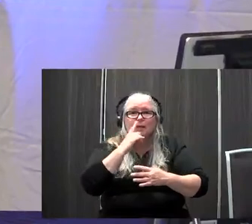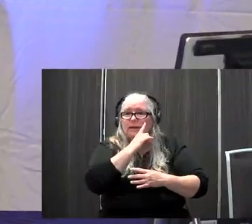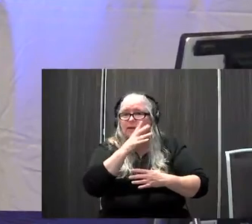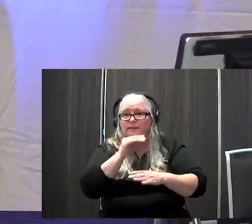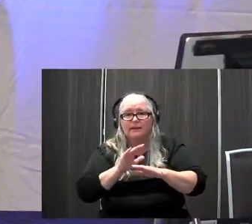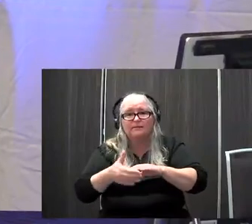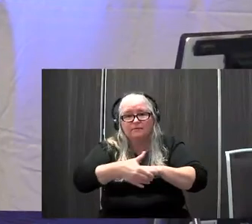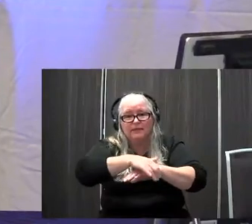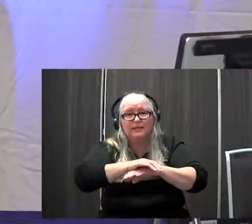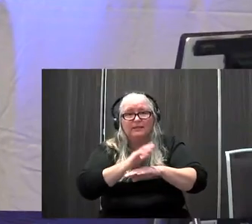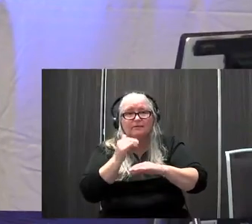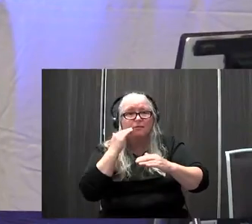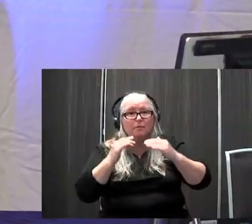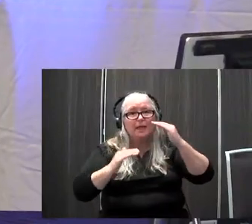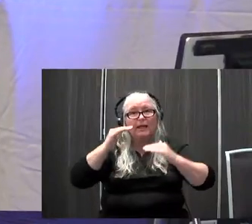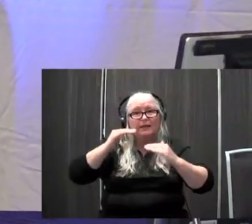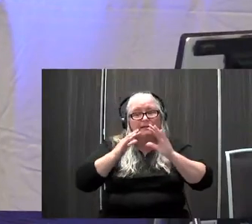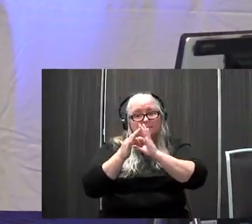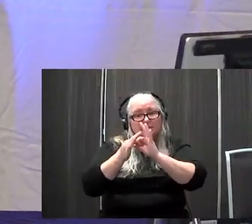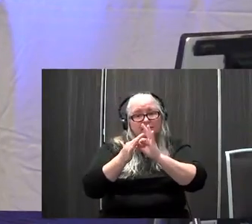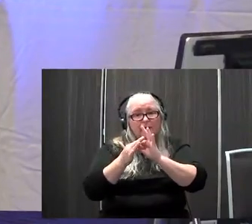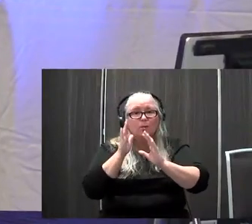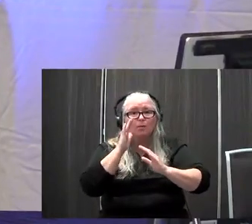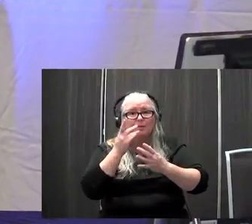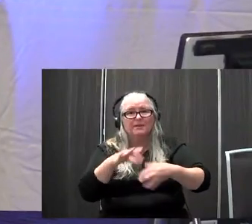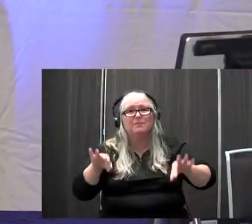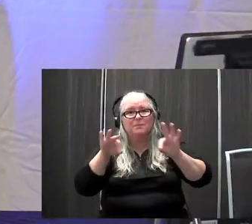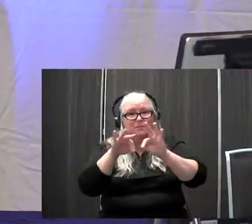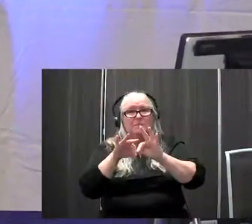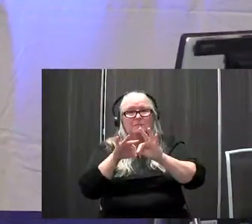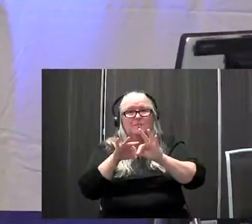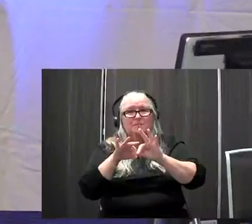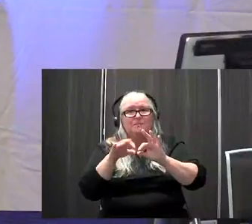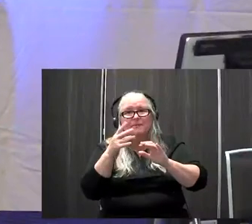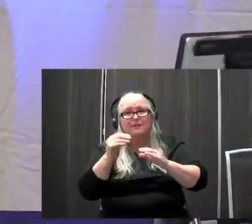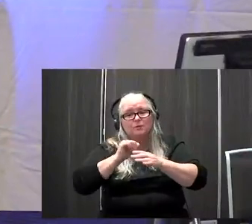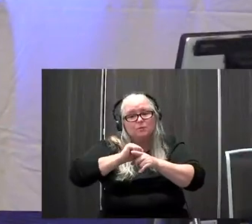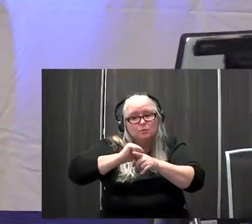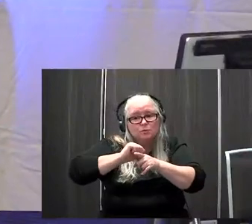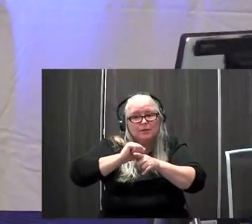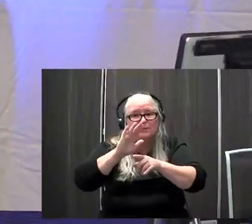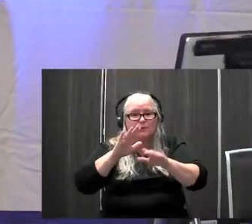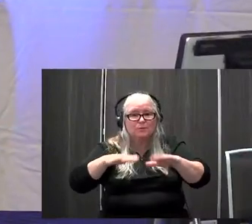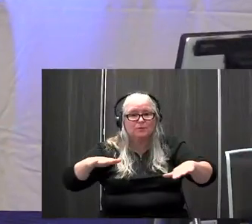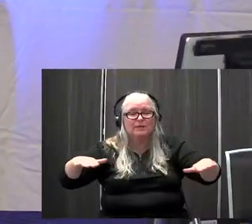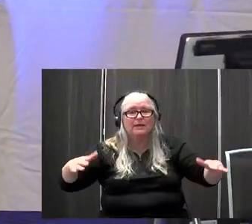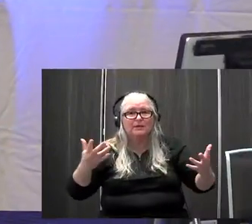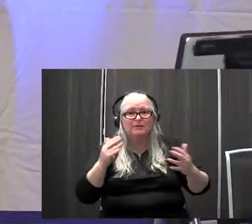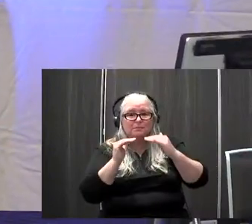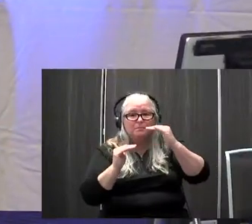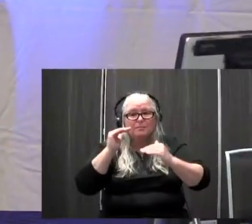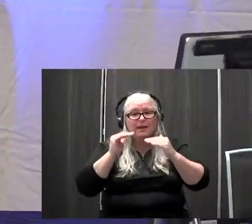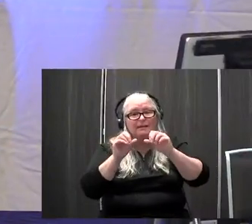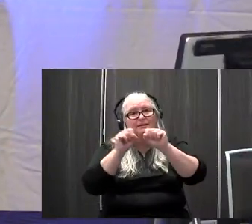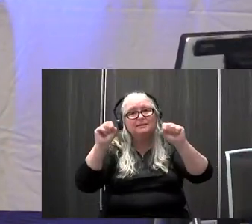is going to be, um, is going to be the biggest bang for the buck for your buck. Okay. And training the, you know, your child's balance system. And so I get